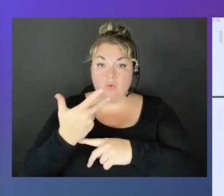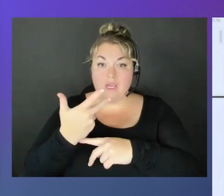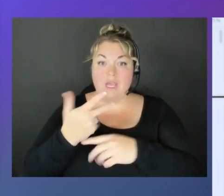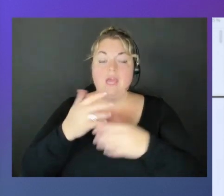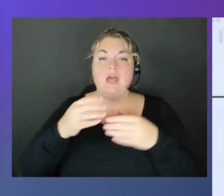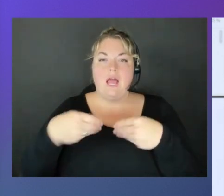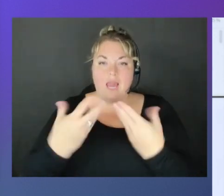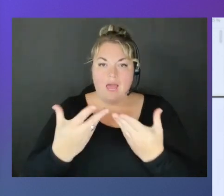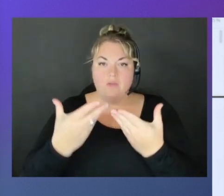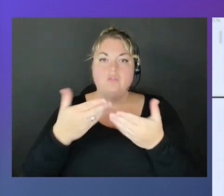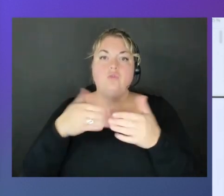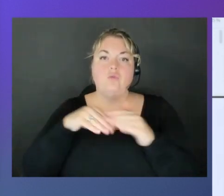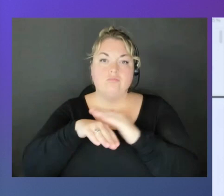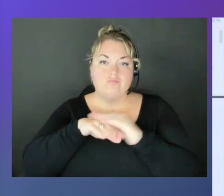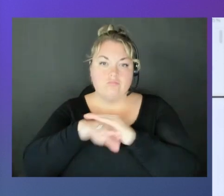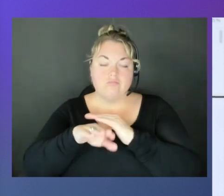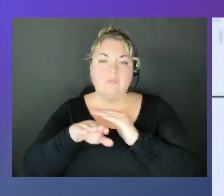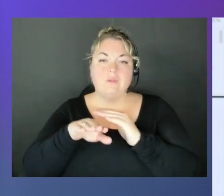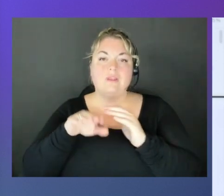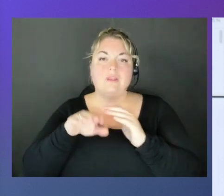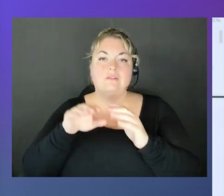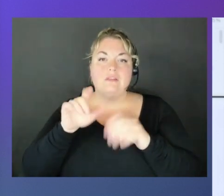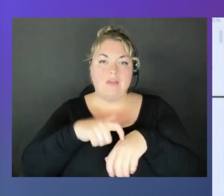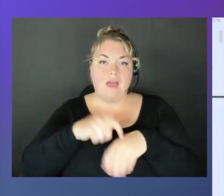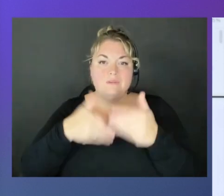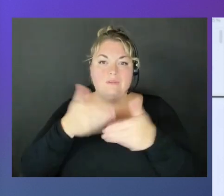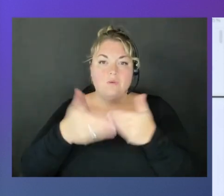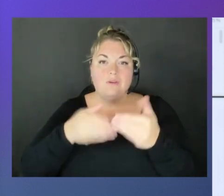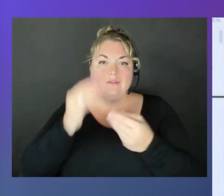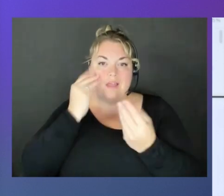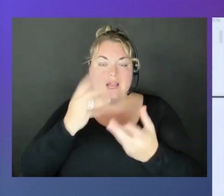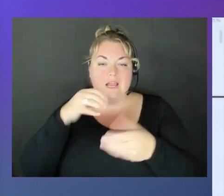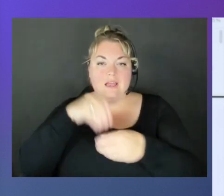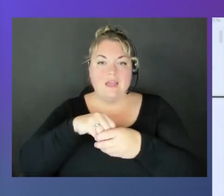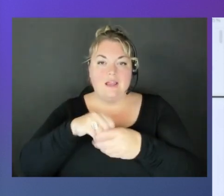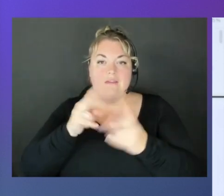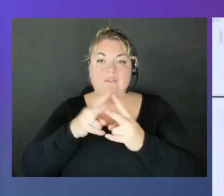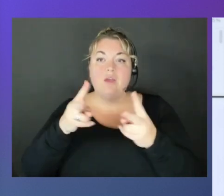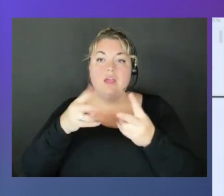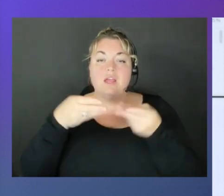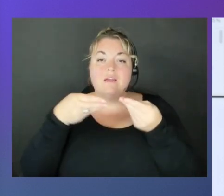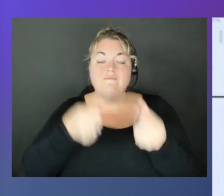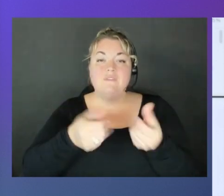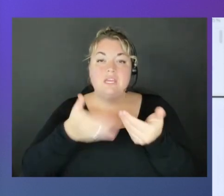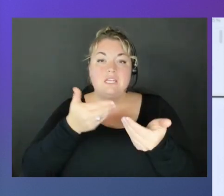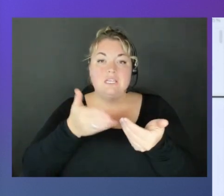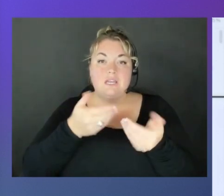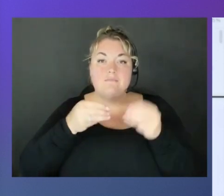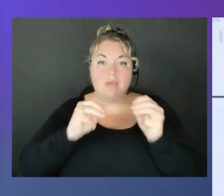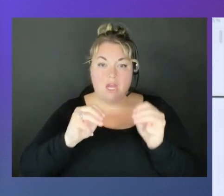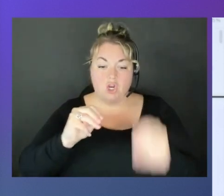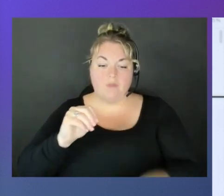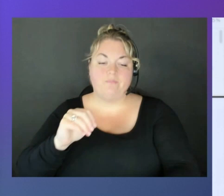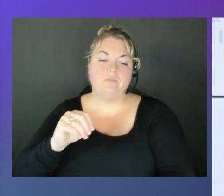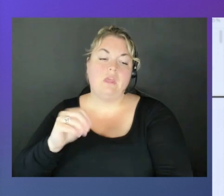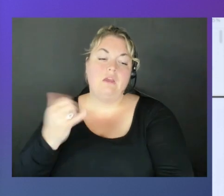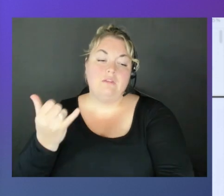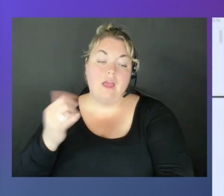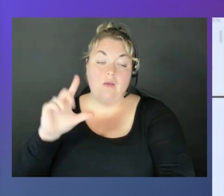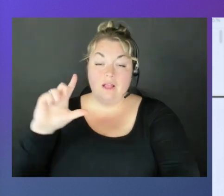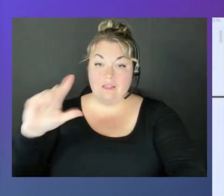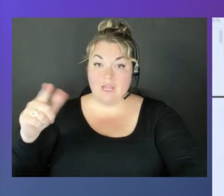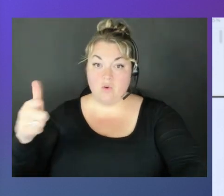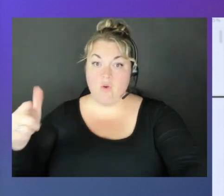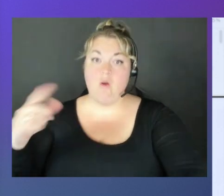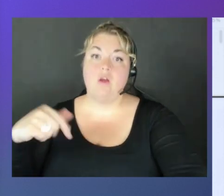access the time series data in a very convenient manner. Now, later on when